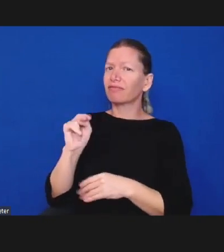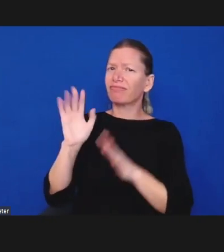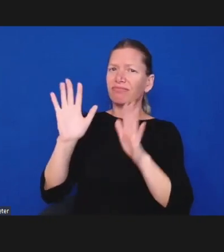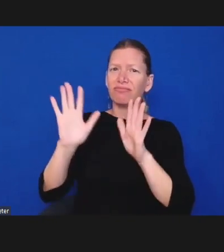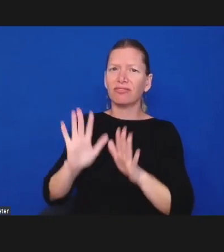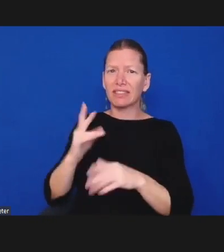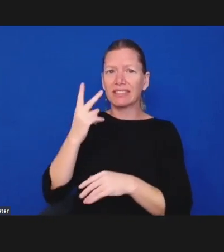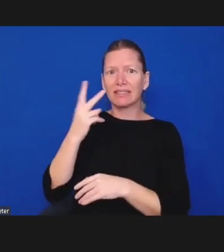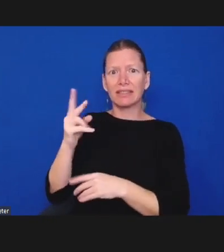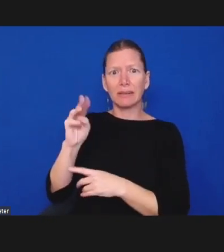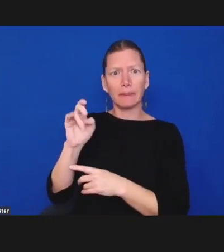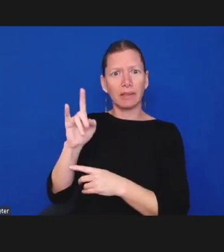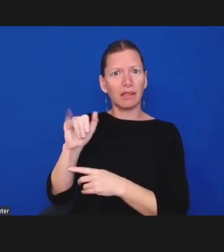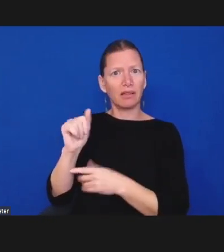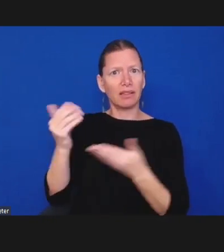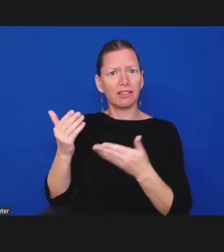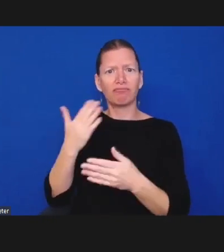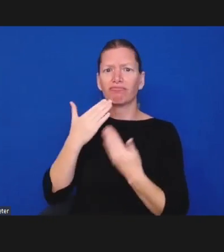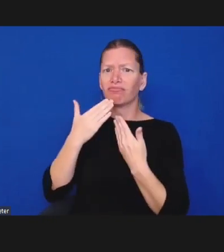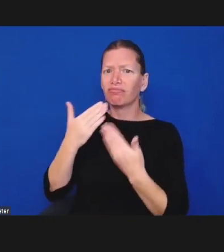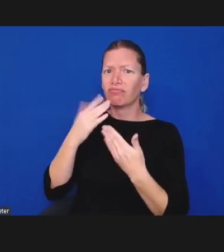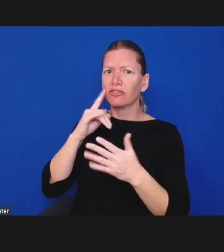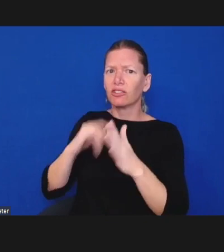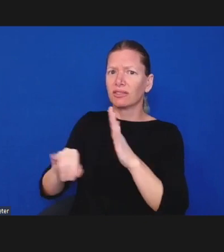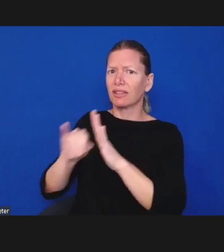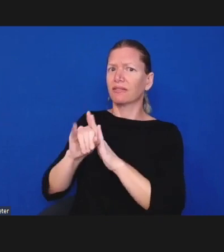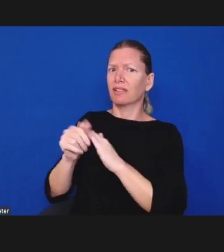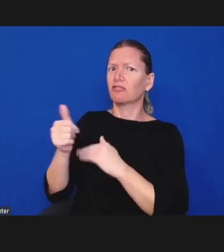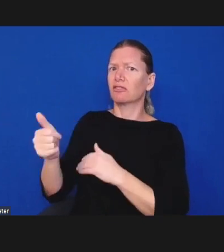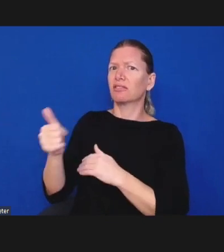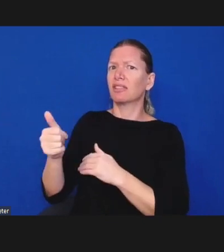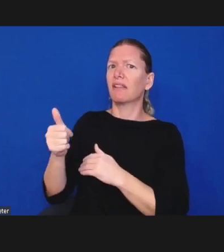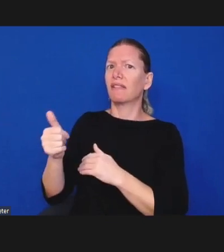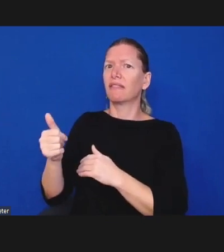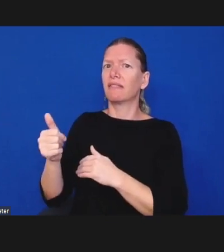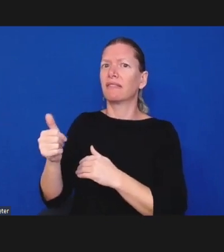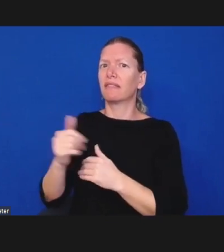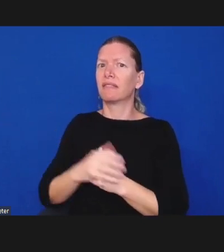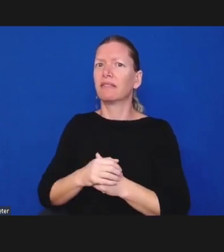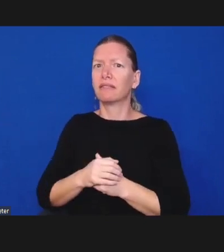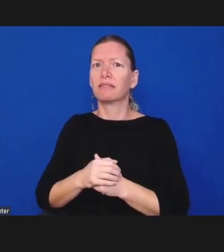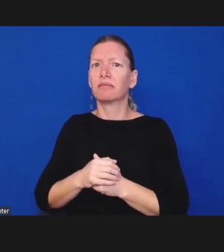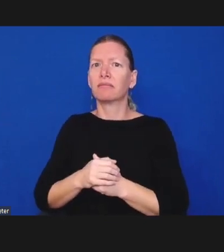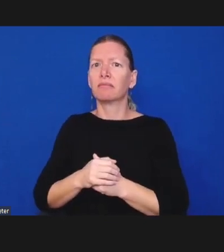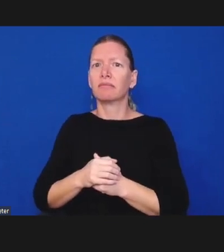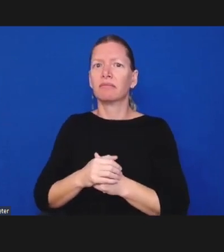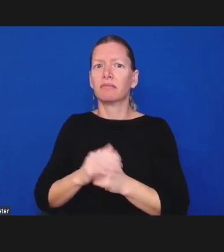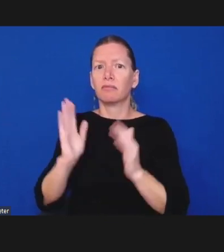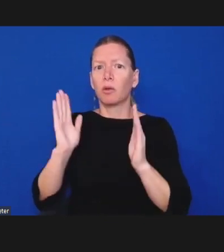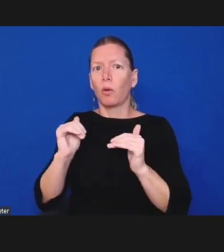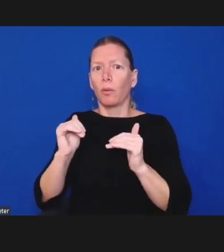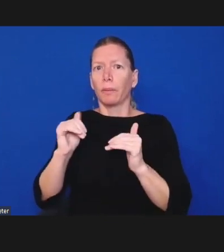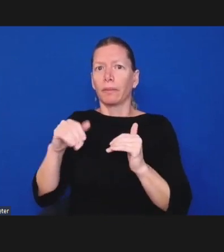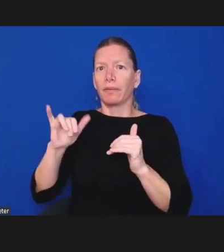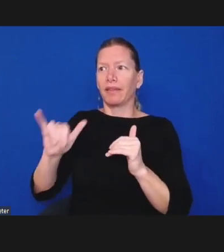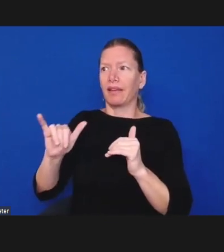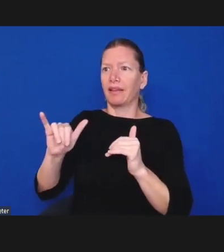opportunity to um hear about what's happening so thank you for being here